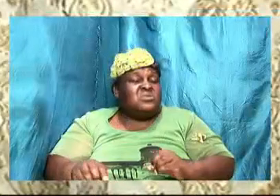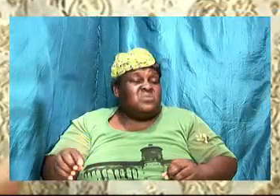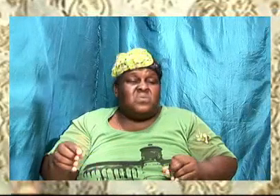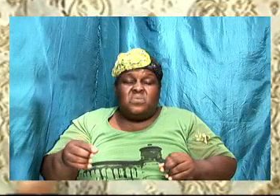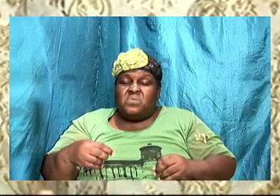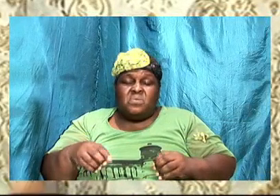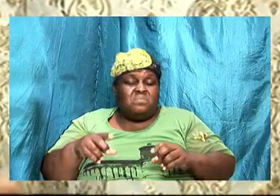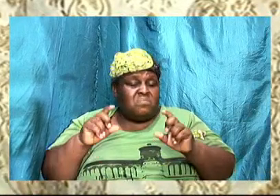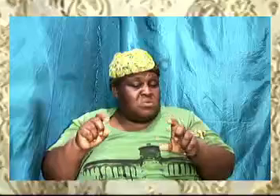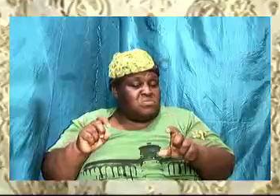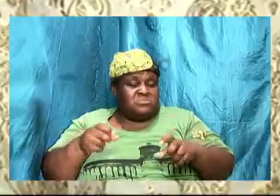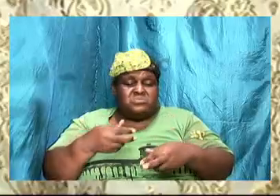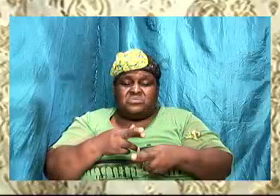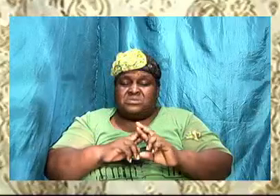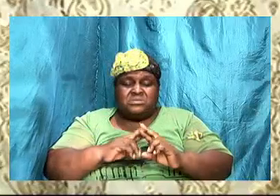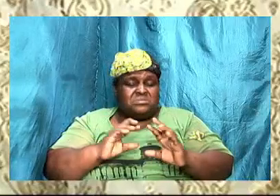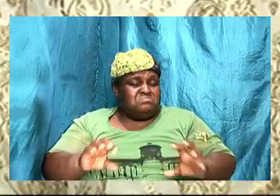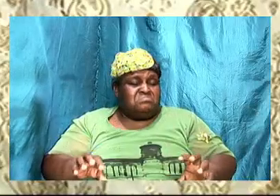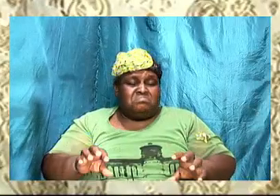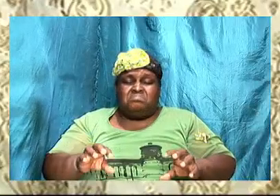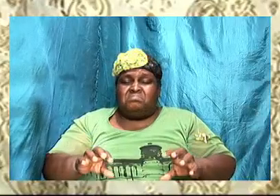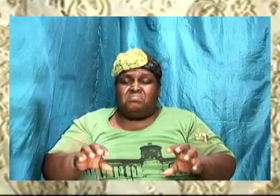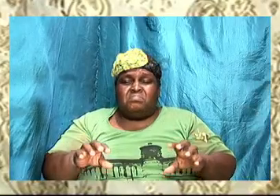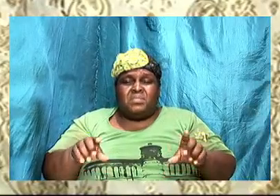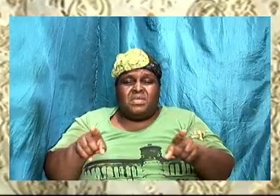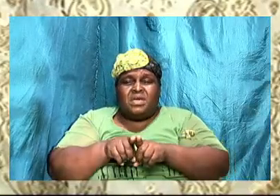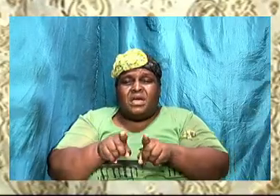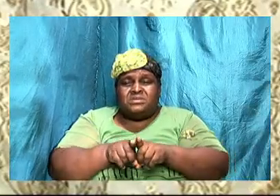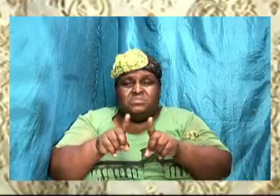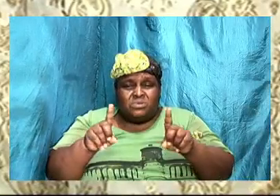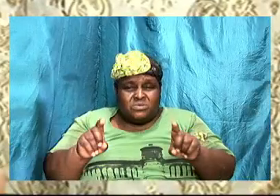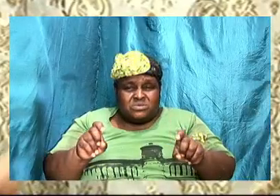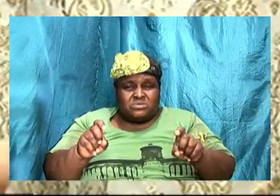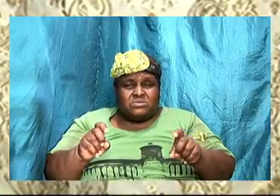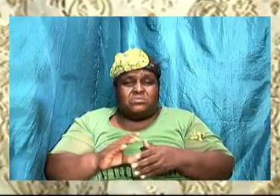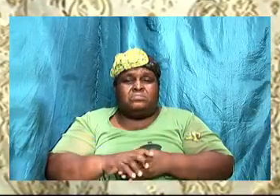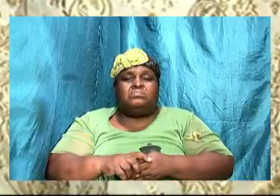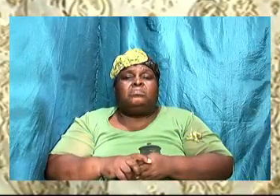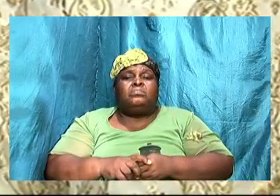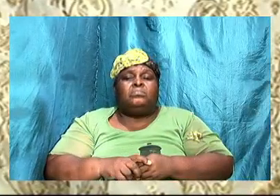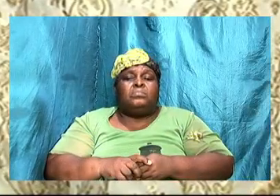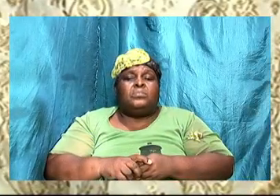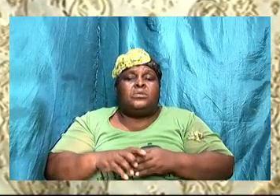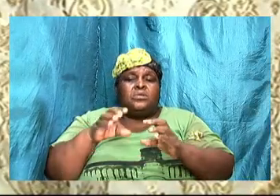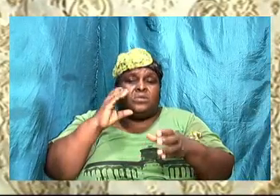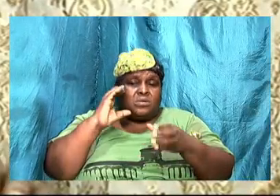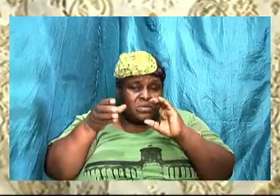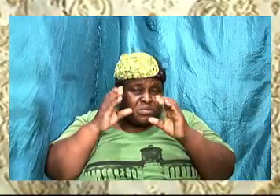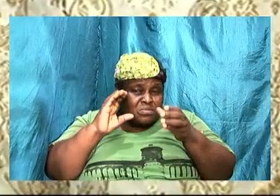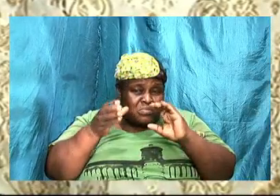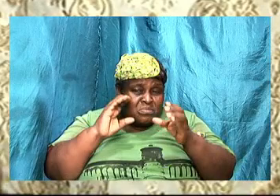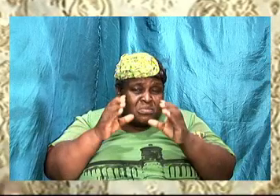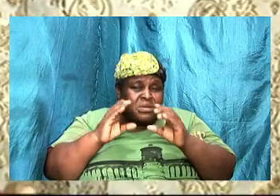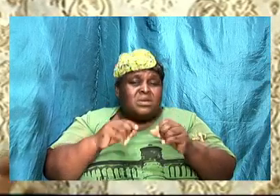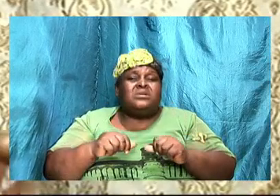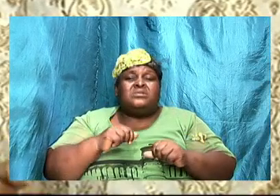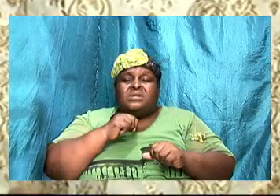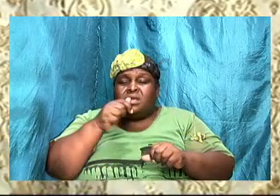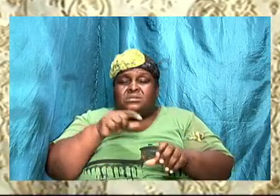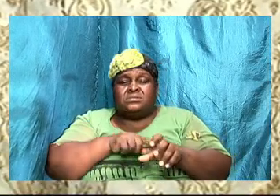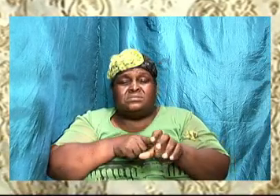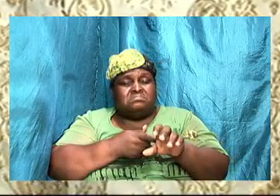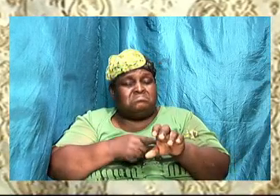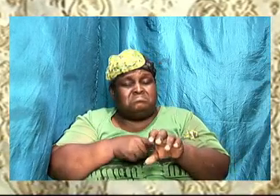as it is intended. Why? Because there is what we call communication distorters. And these